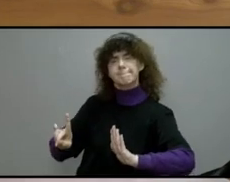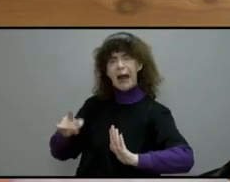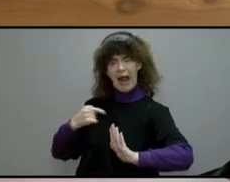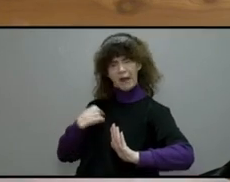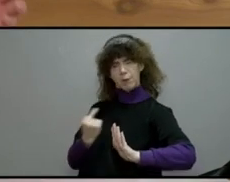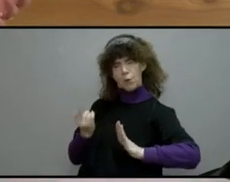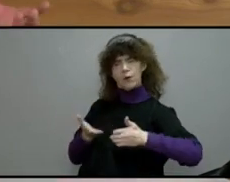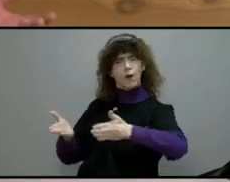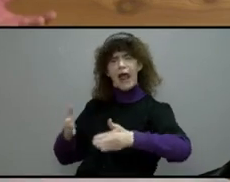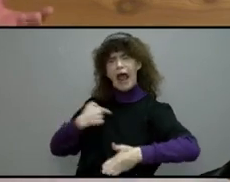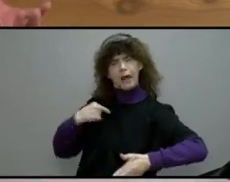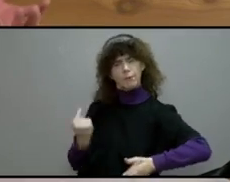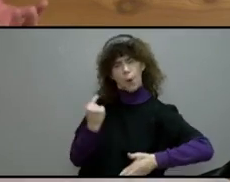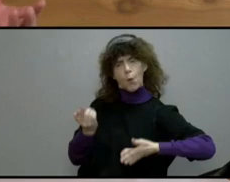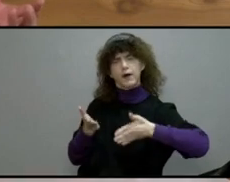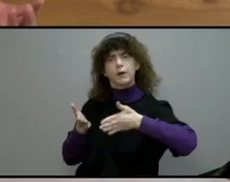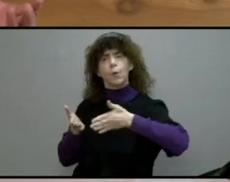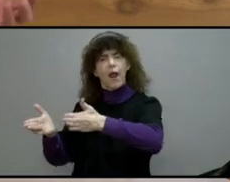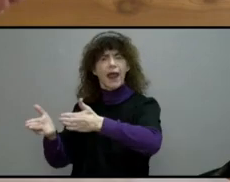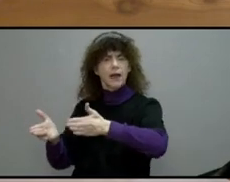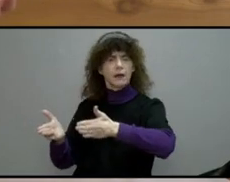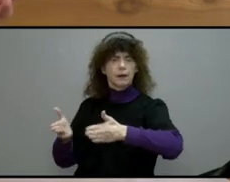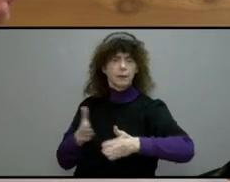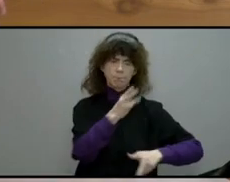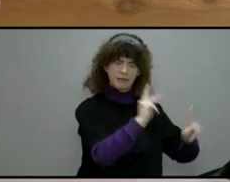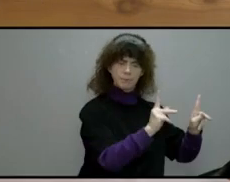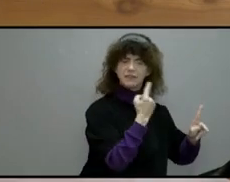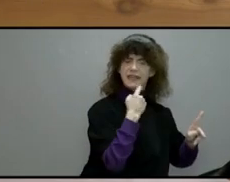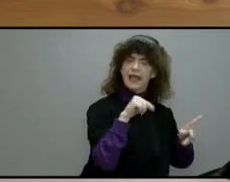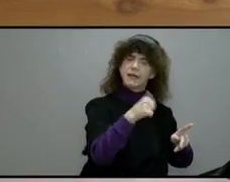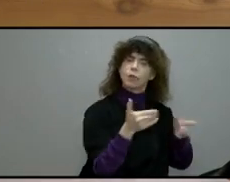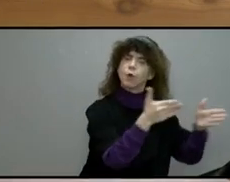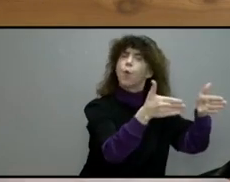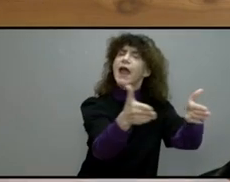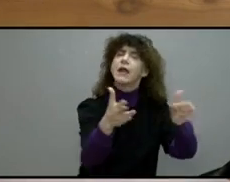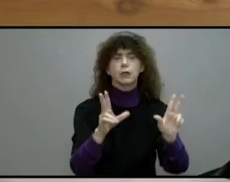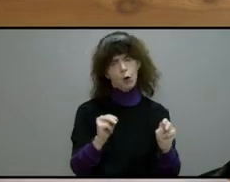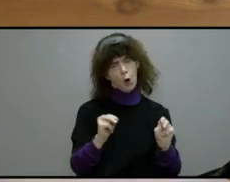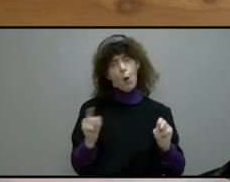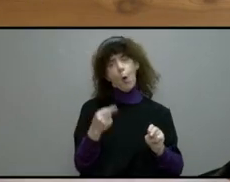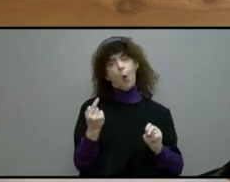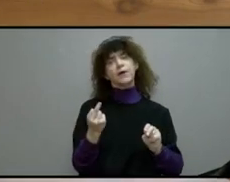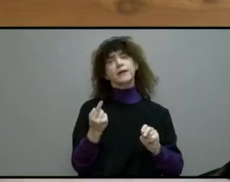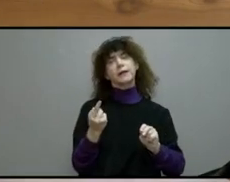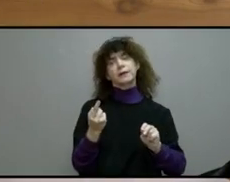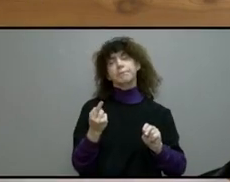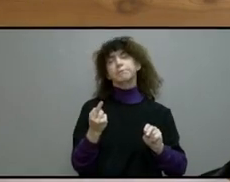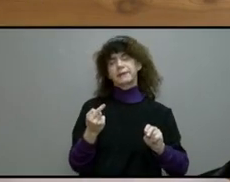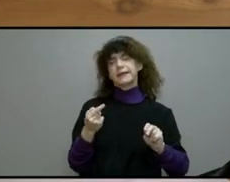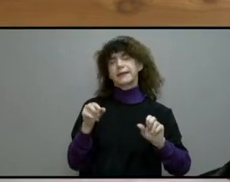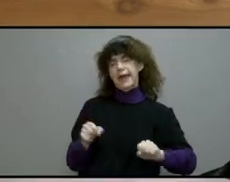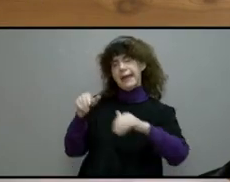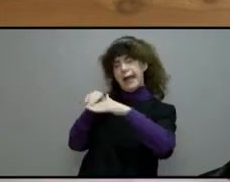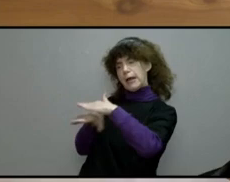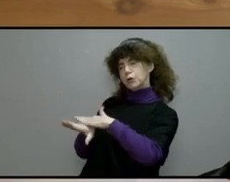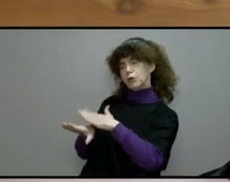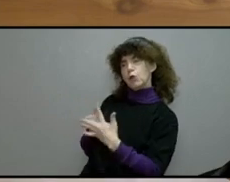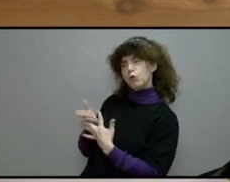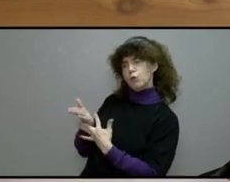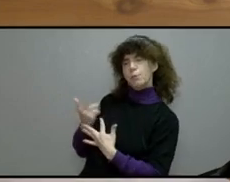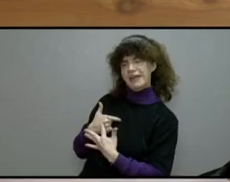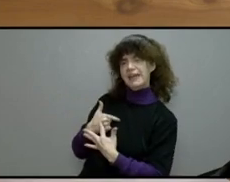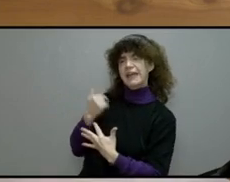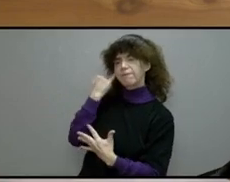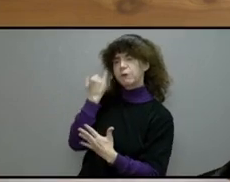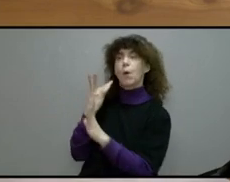No matter what men say, every single sheep must enter through me if he would join God's